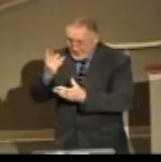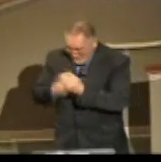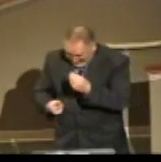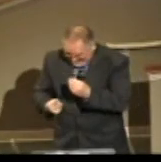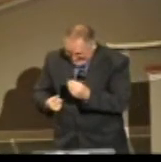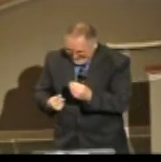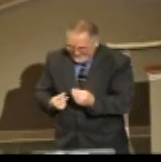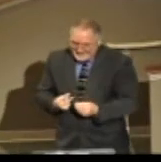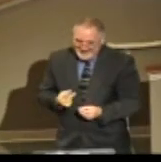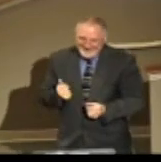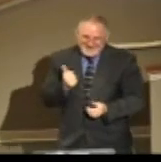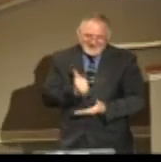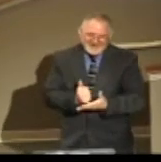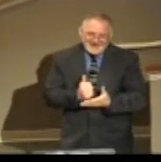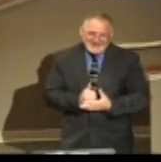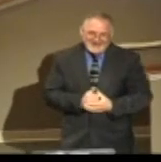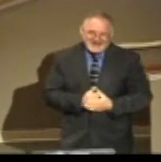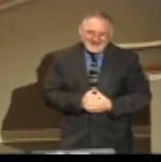Amen?